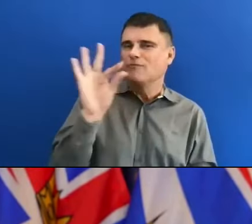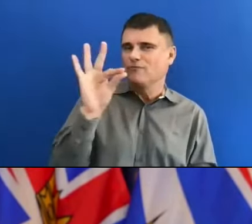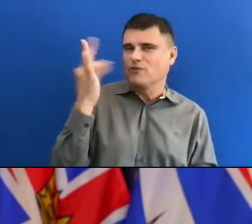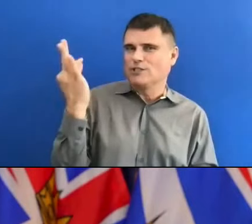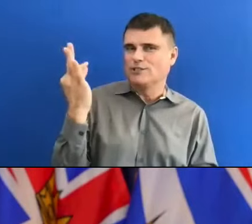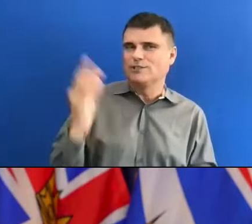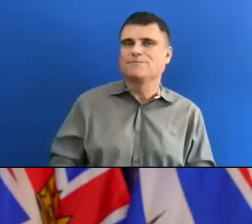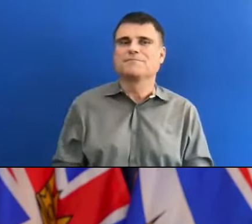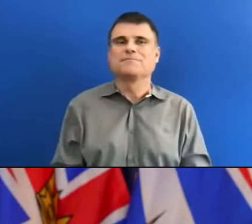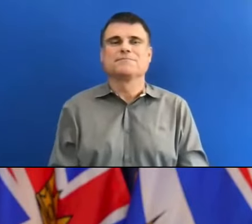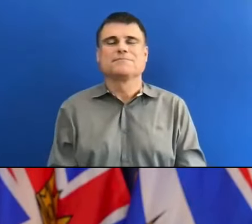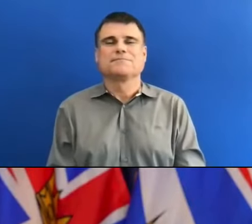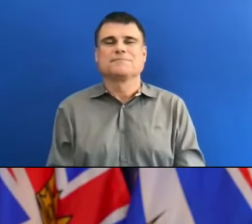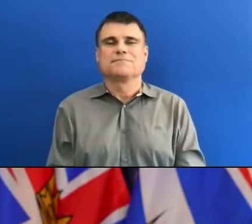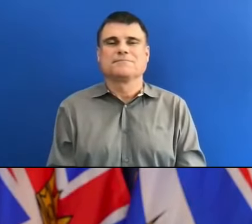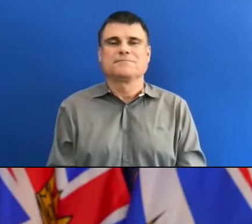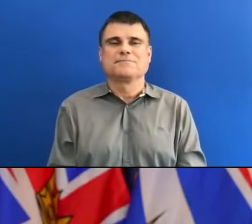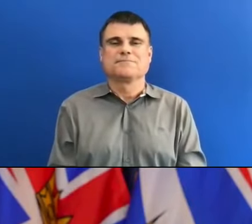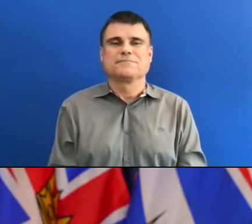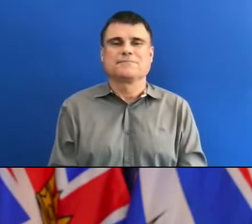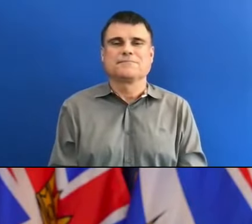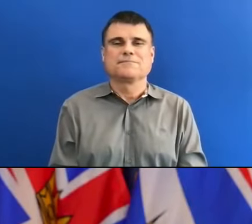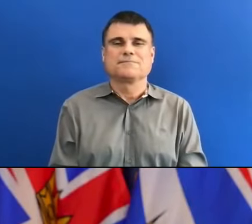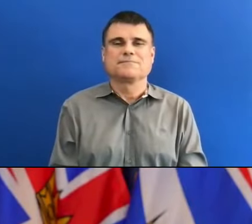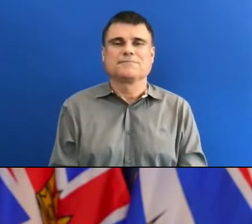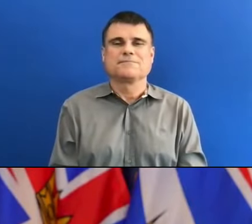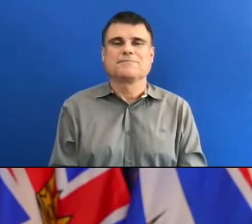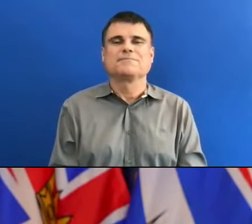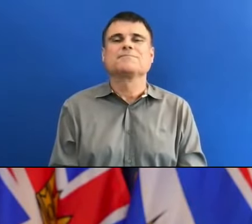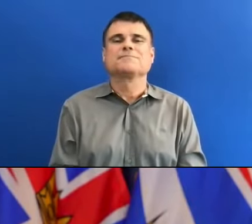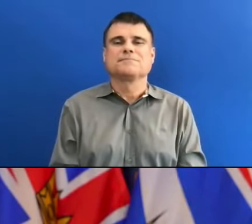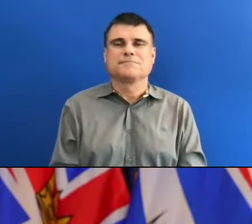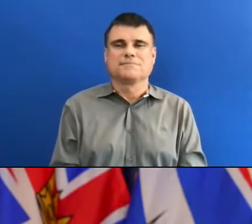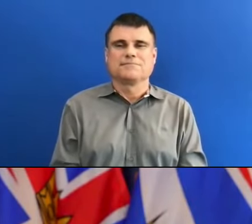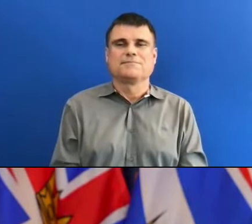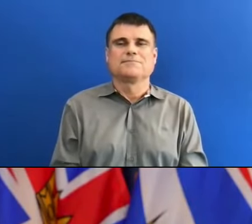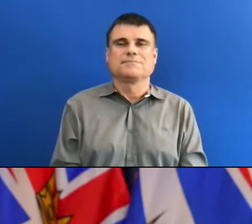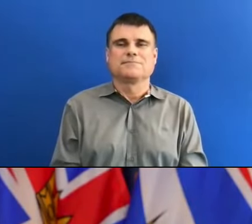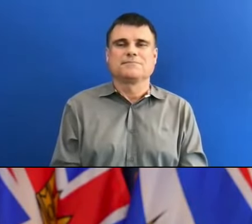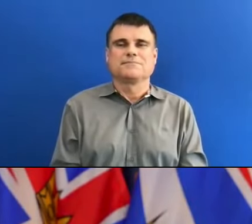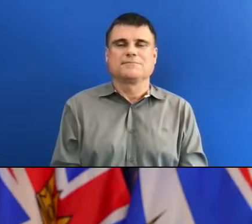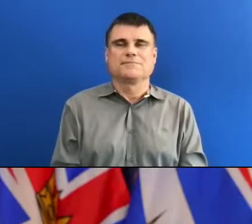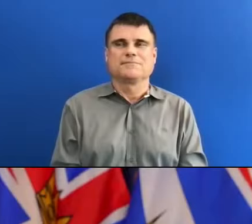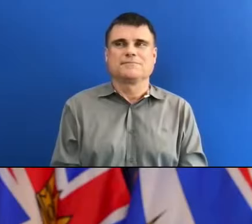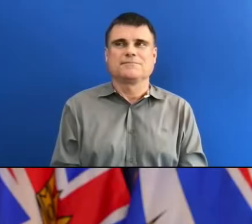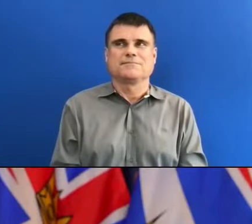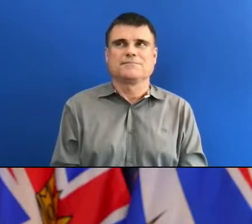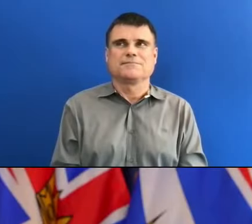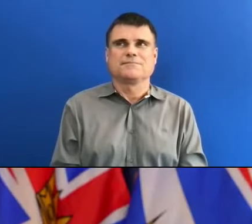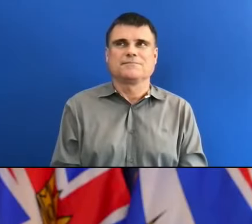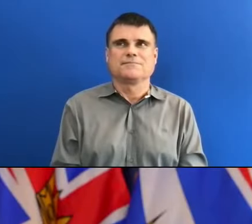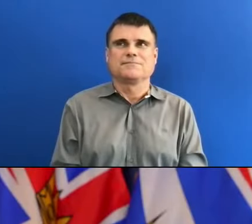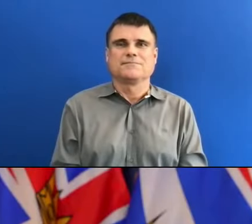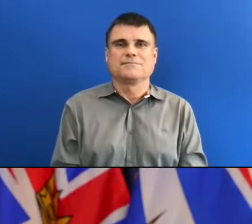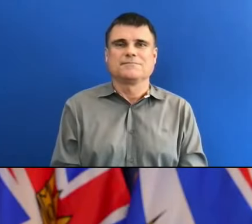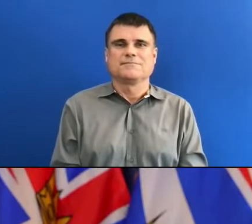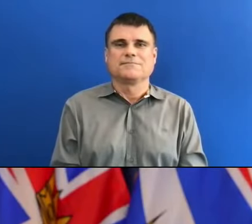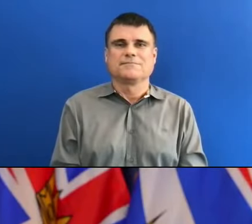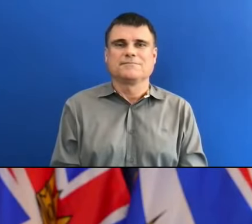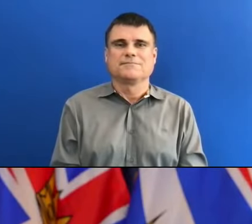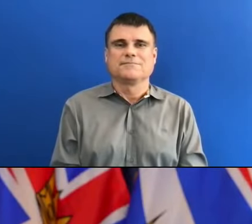continue but there is also a role principal for the public health health